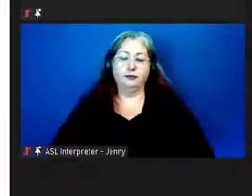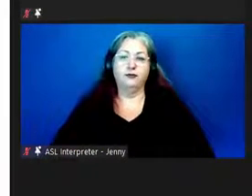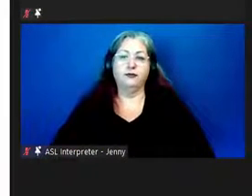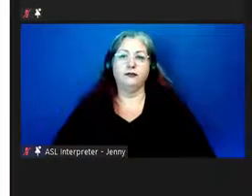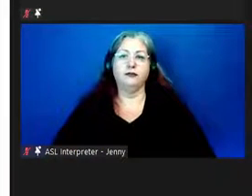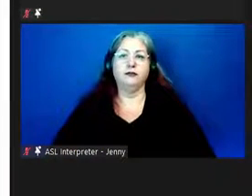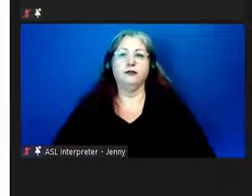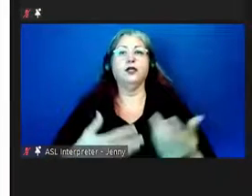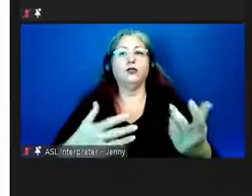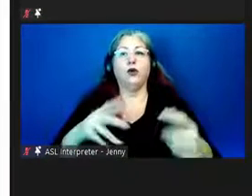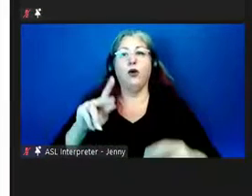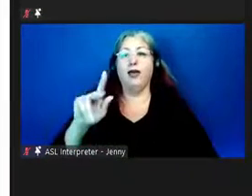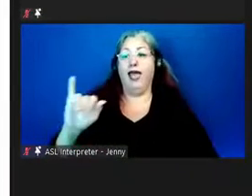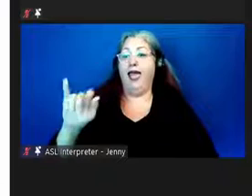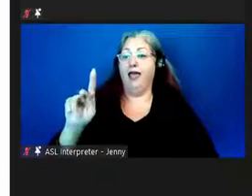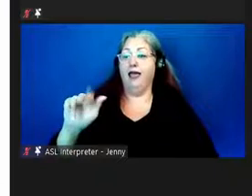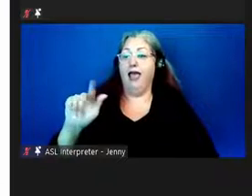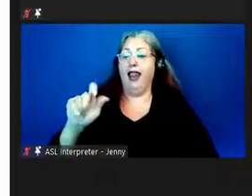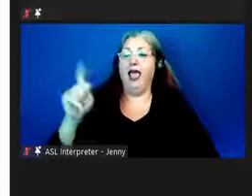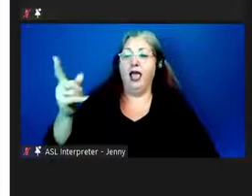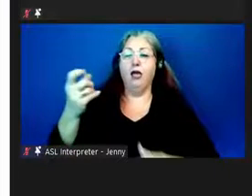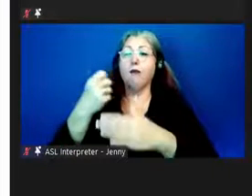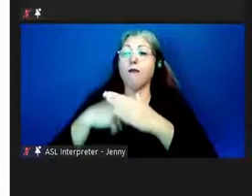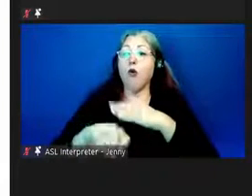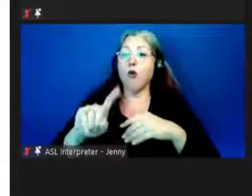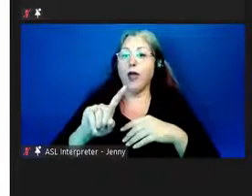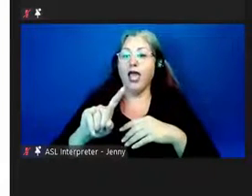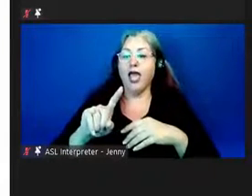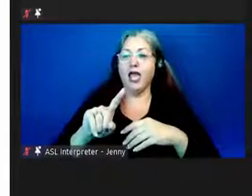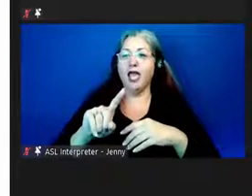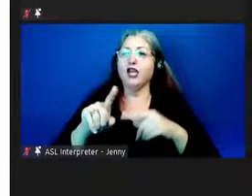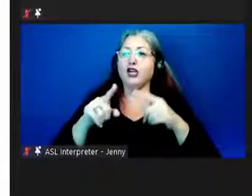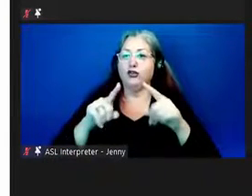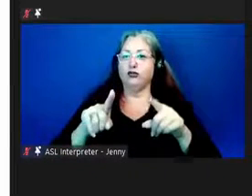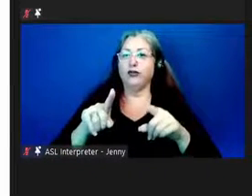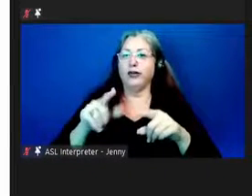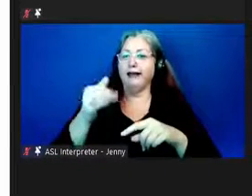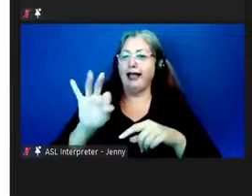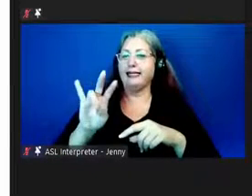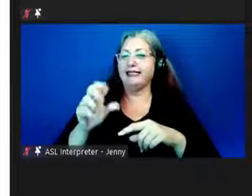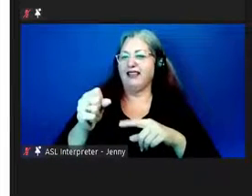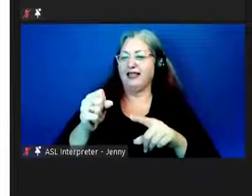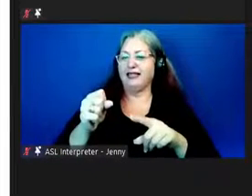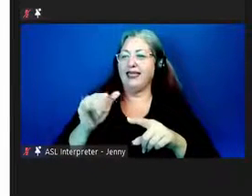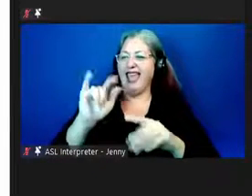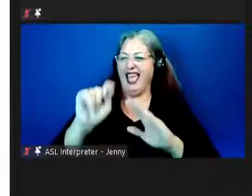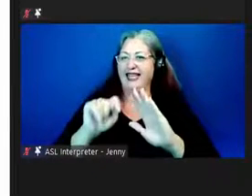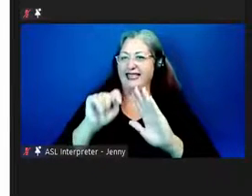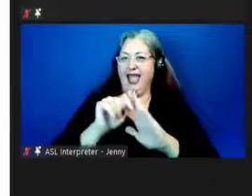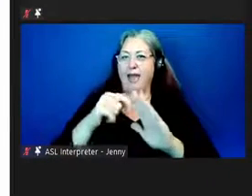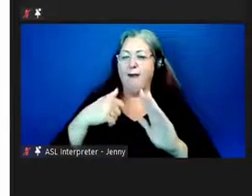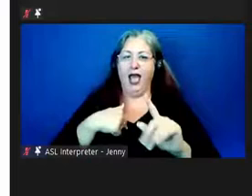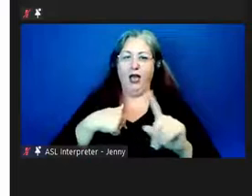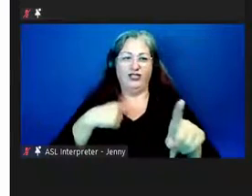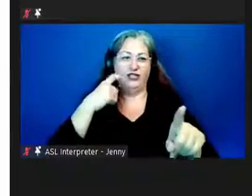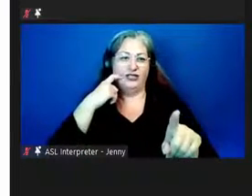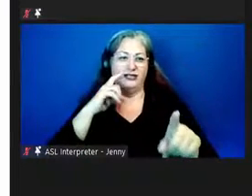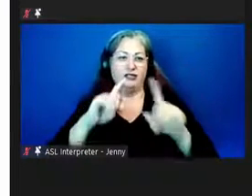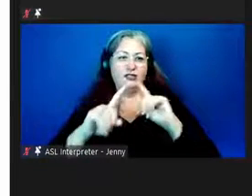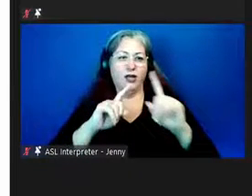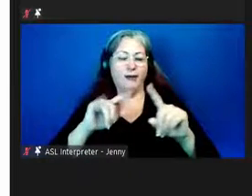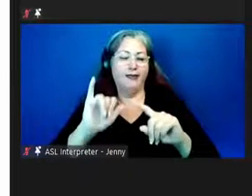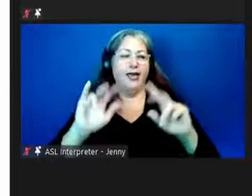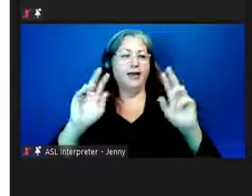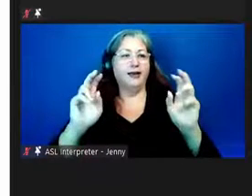So Kaikahele was born in the mid 1970s, at the time when I was talking about the so